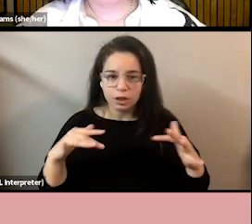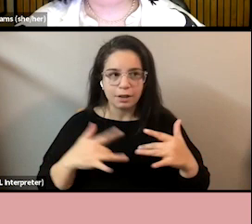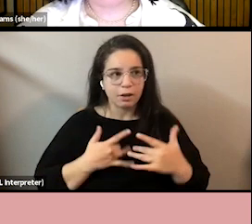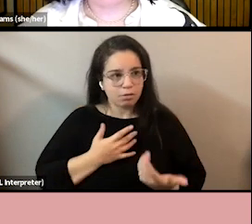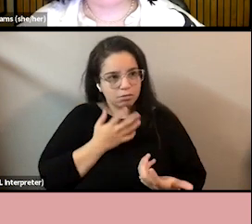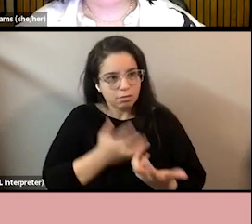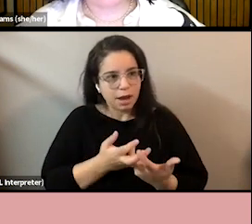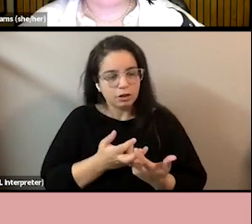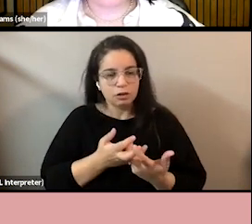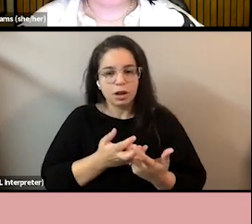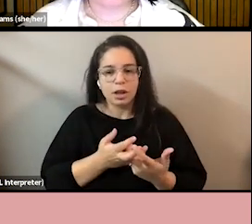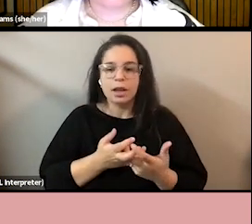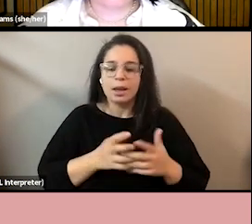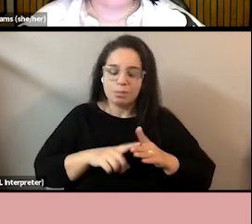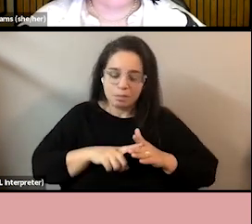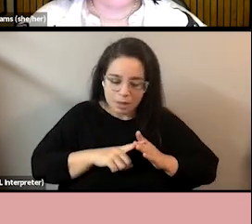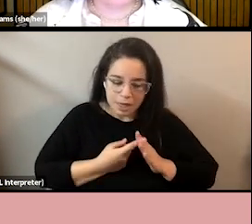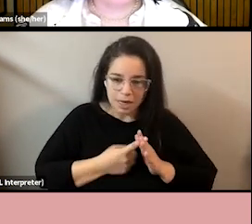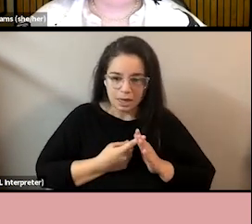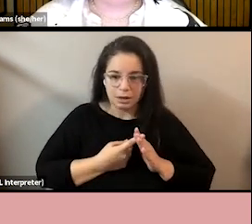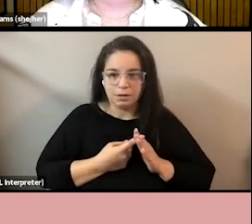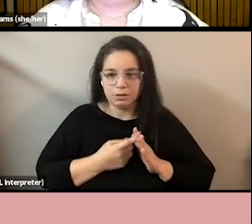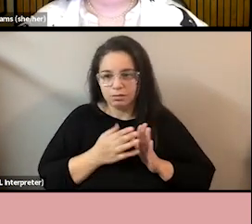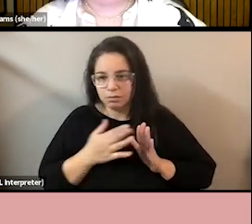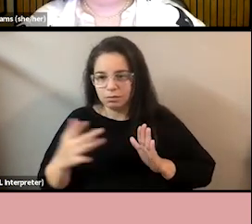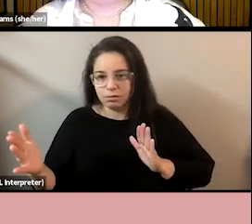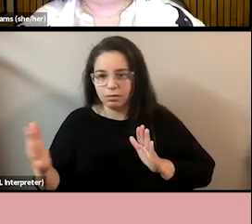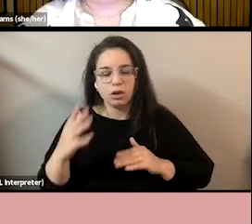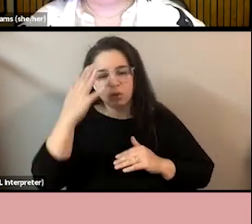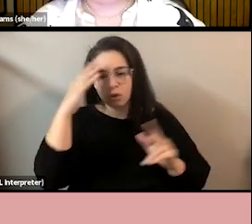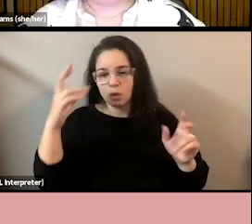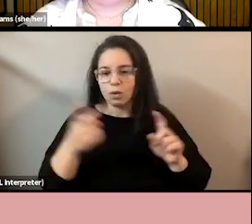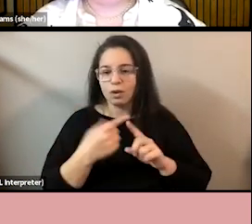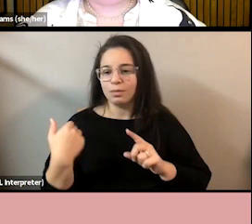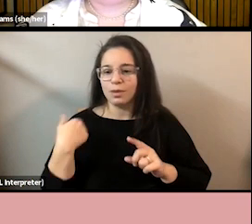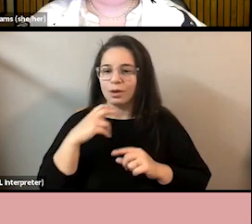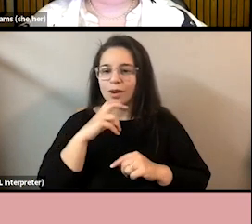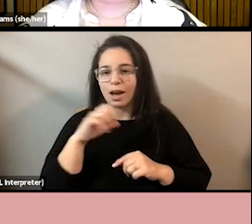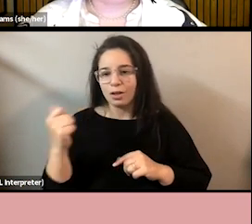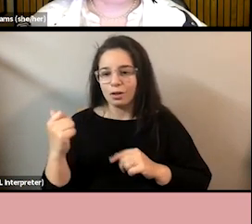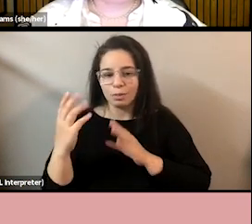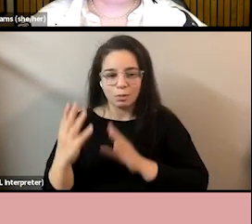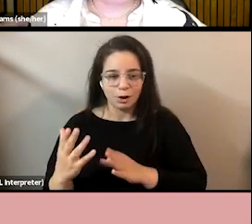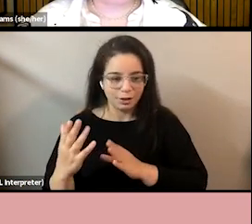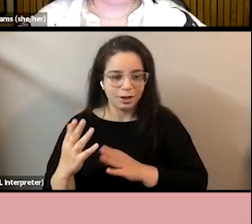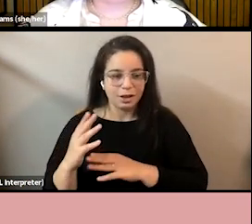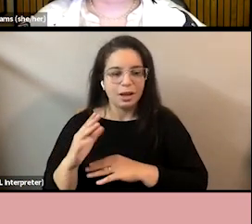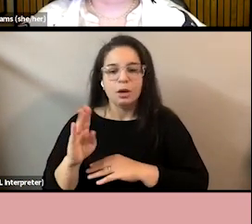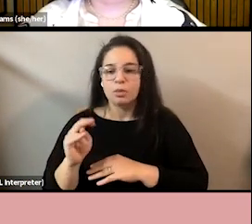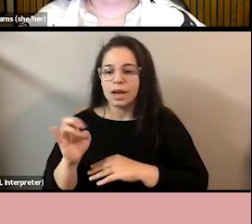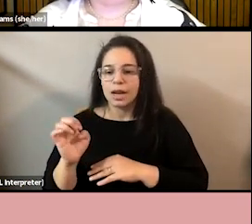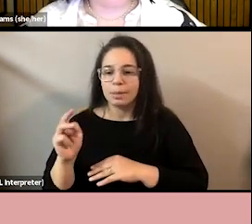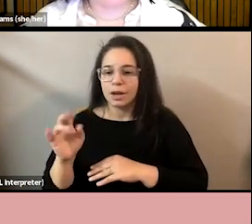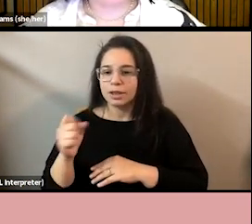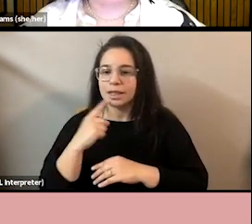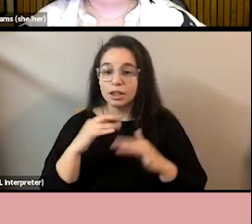beginnings of forging our culture. You might know the quote from my old Netflix colleague, Werner Meyers, who said diversity is